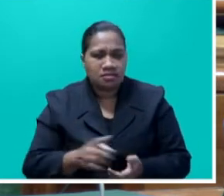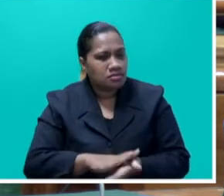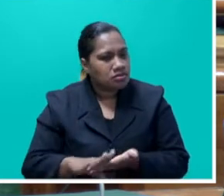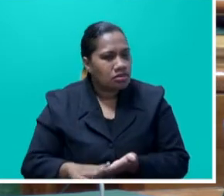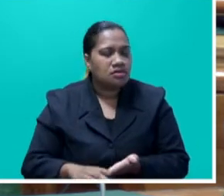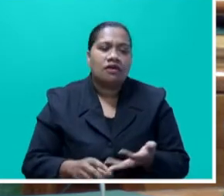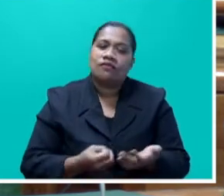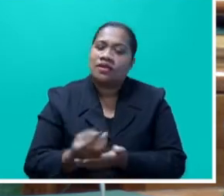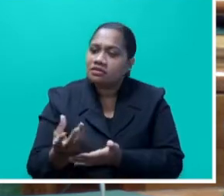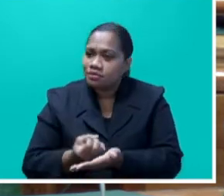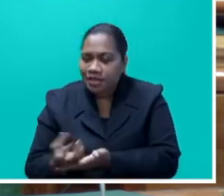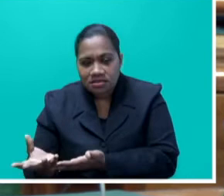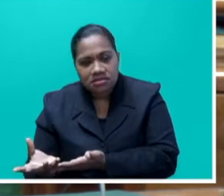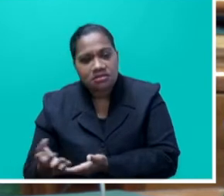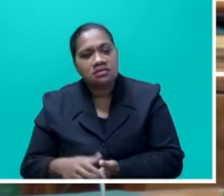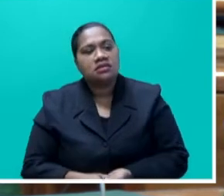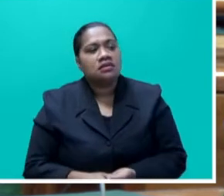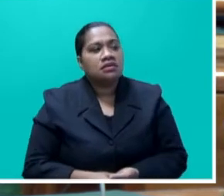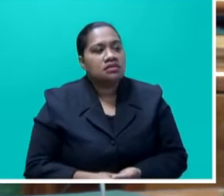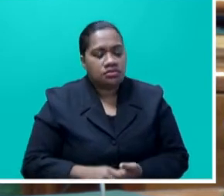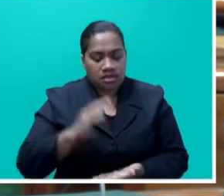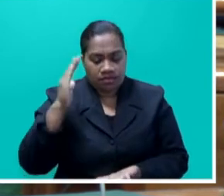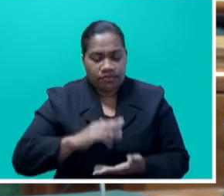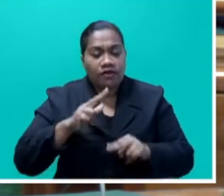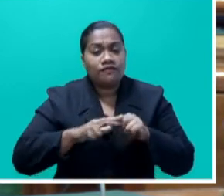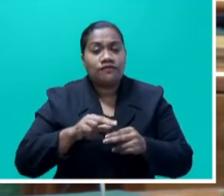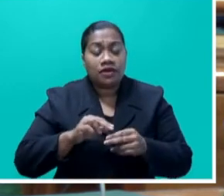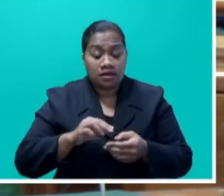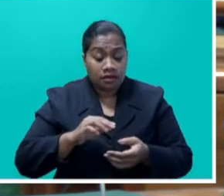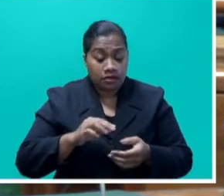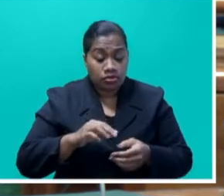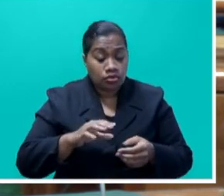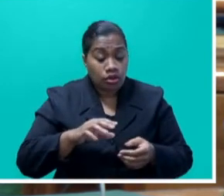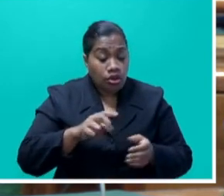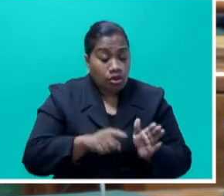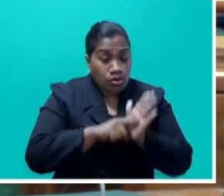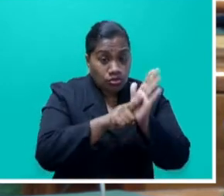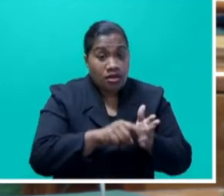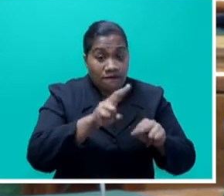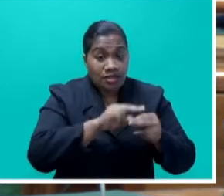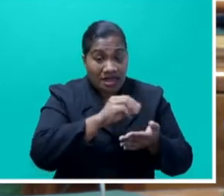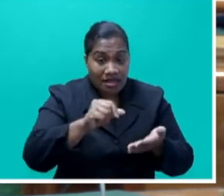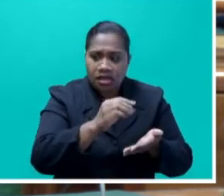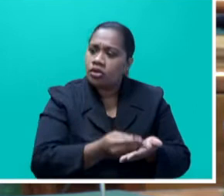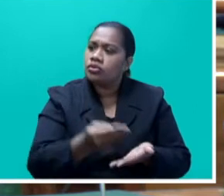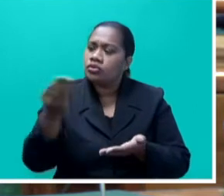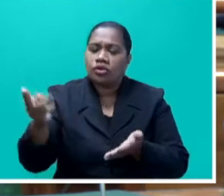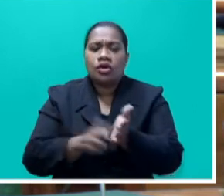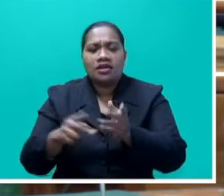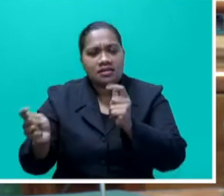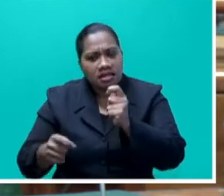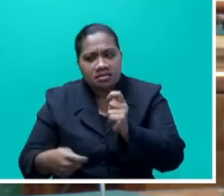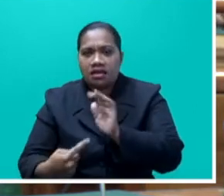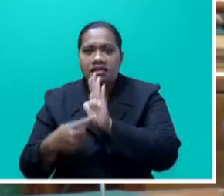the expenses, Mr. Speaker say, to cut fertilizer from Lotoka right to the interior of, you know, Naitesiri, Tailebu, etc.,